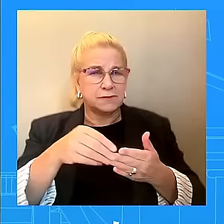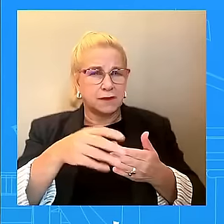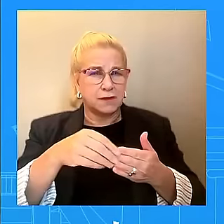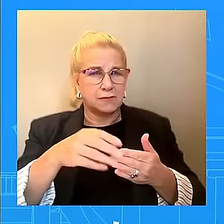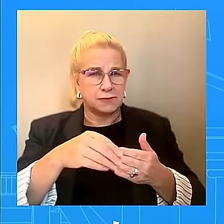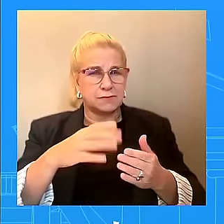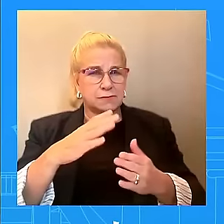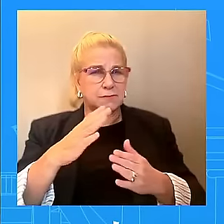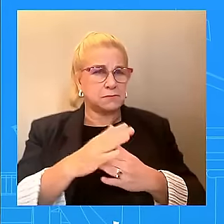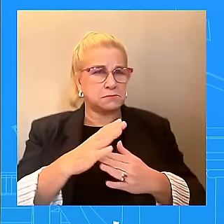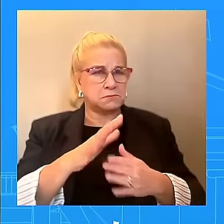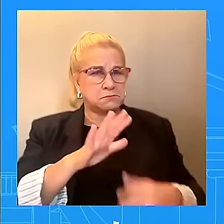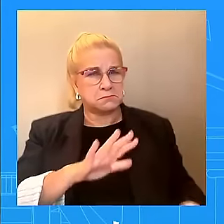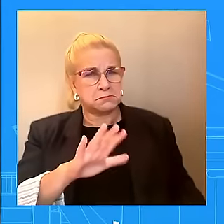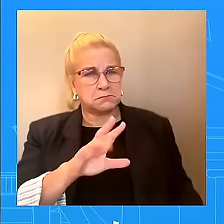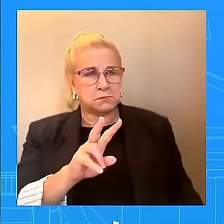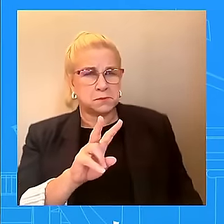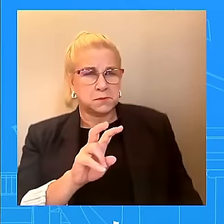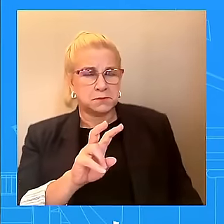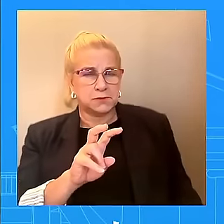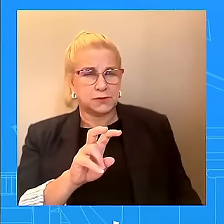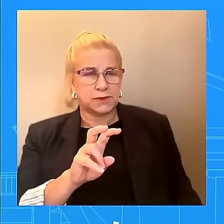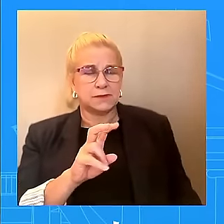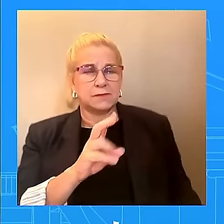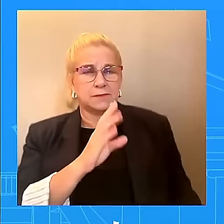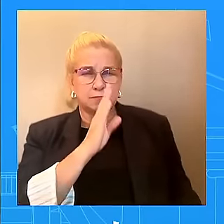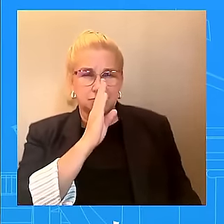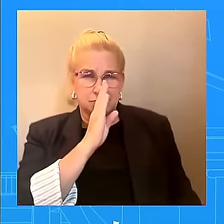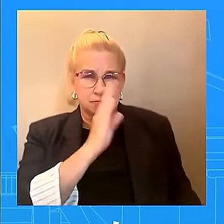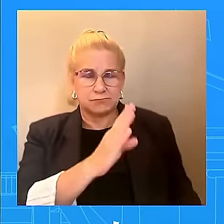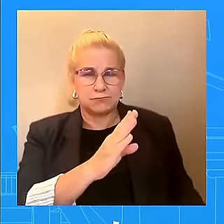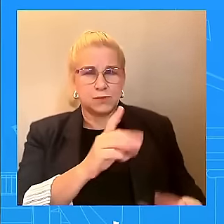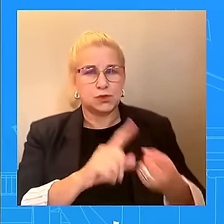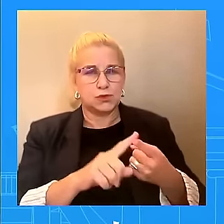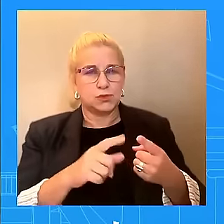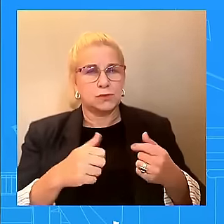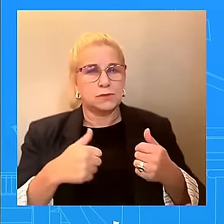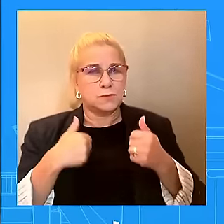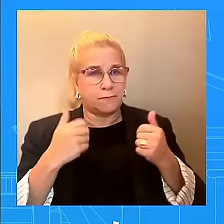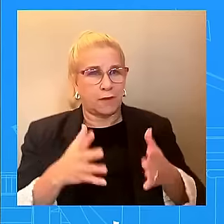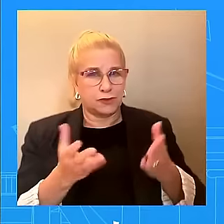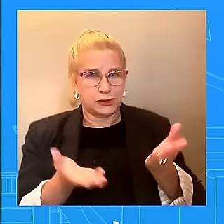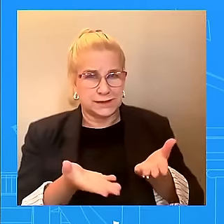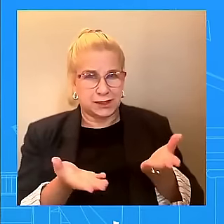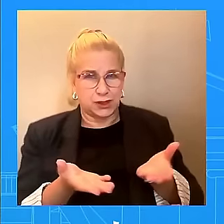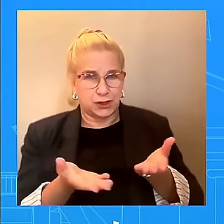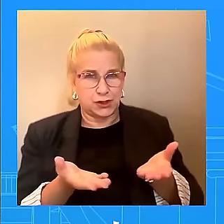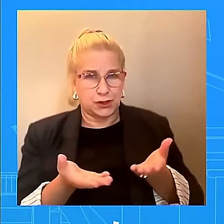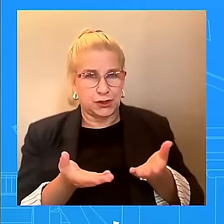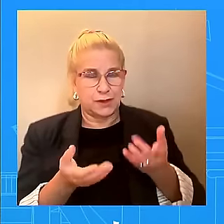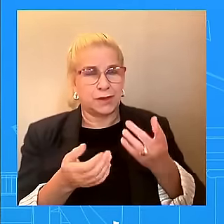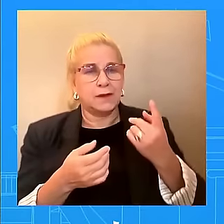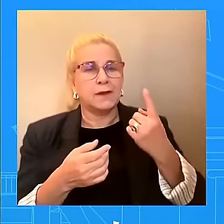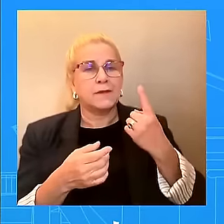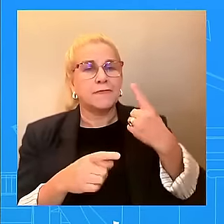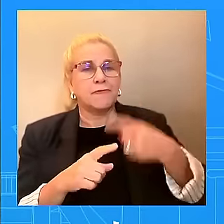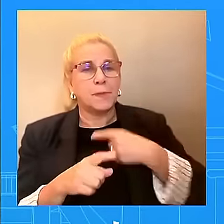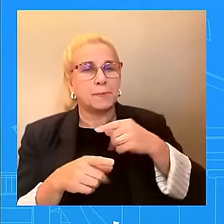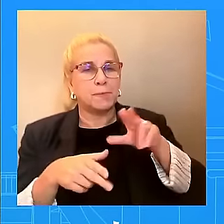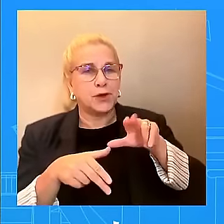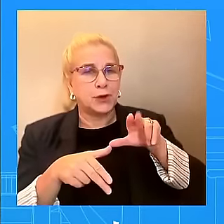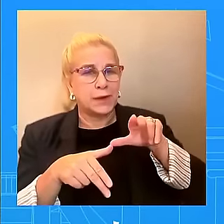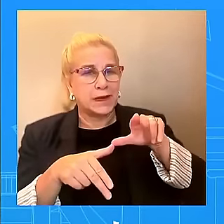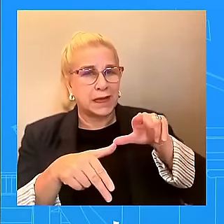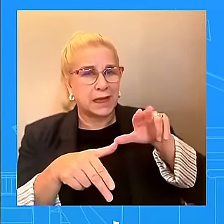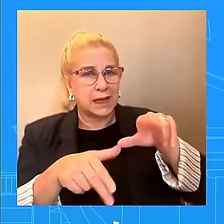put towards survivors here for disaster help. And that's because of this President's commitment